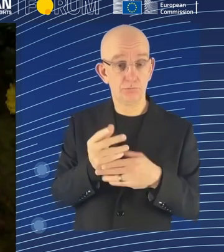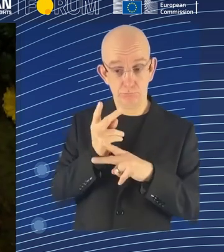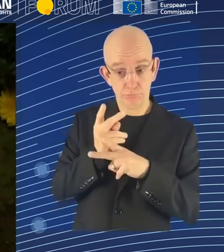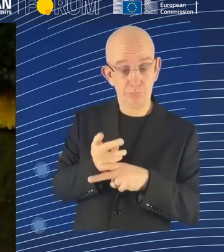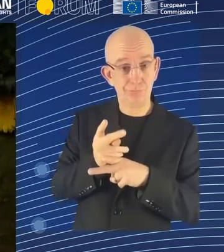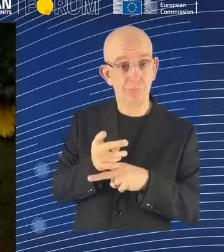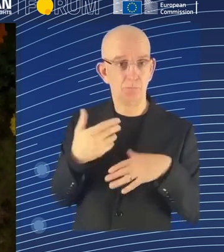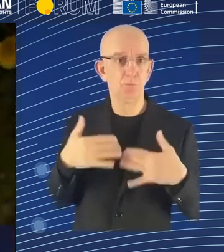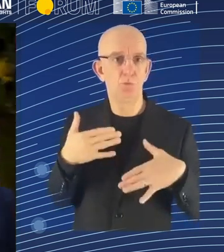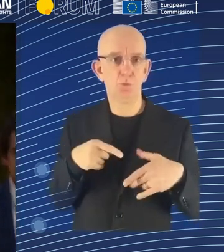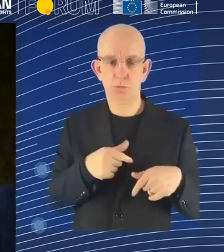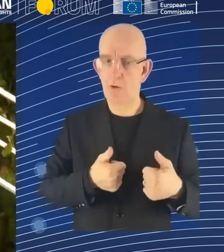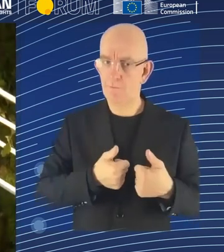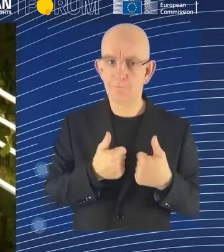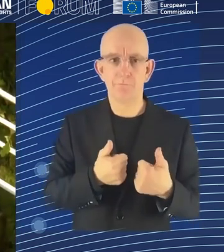I have a question over there.